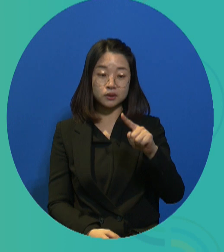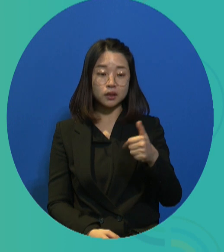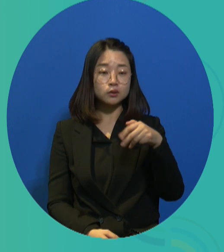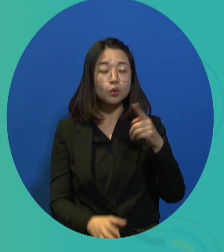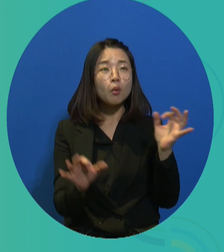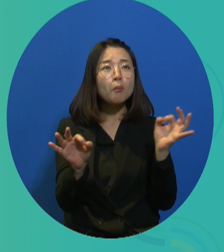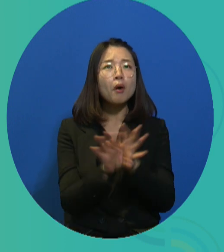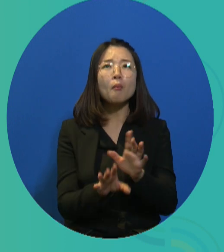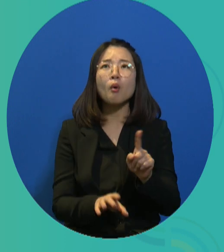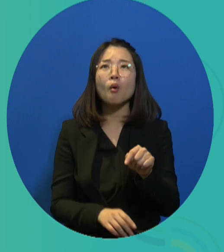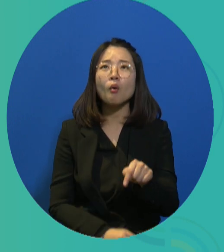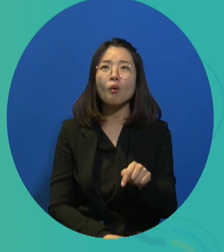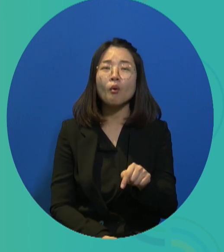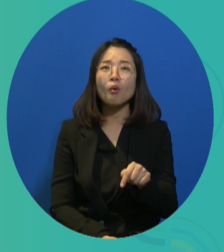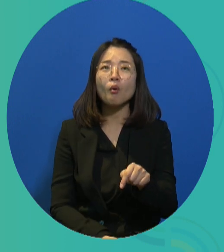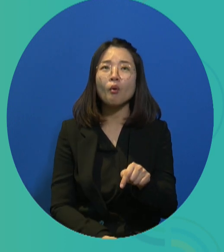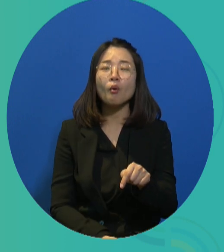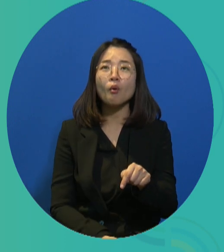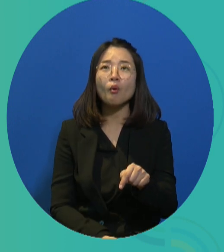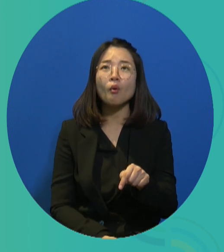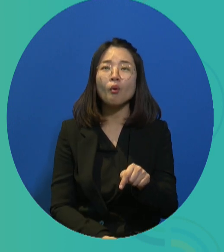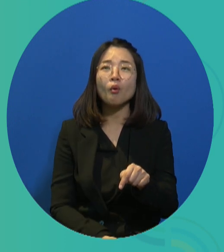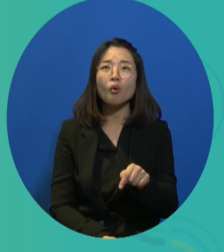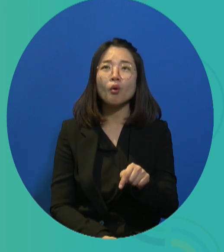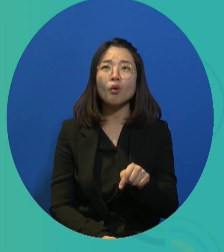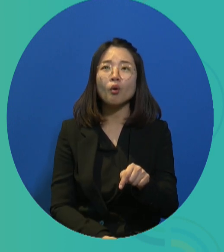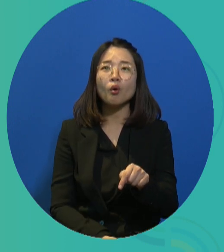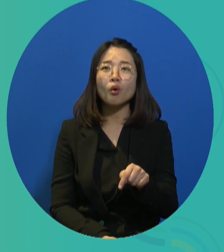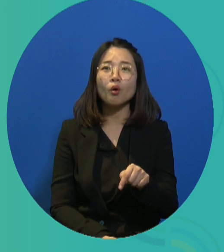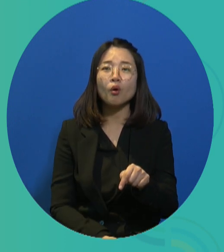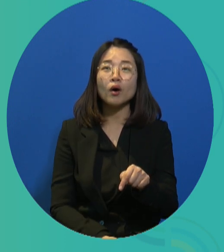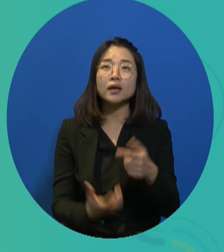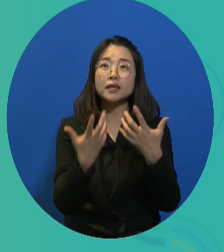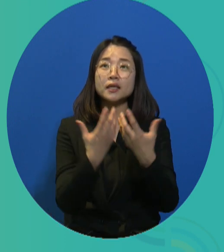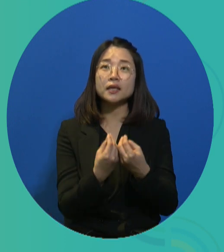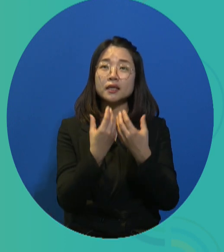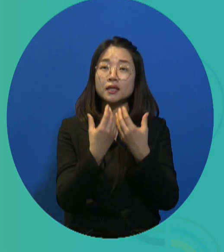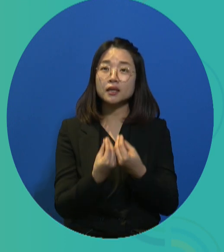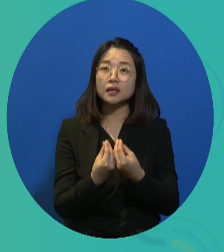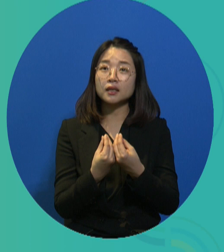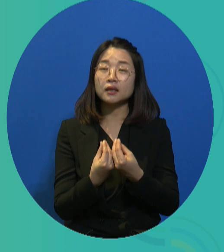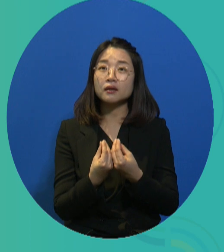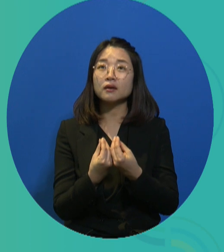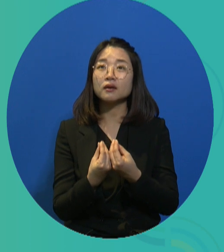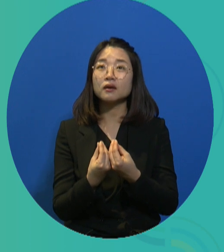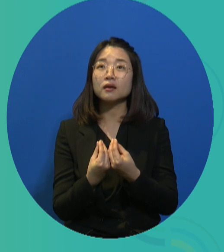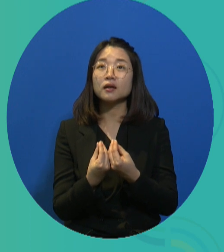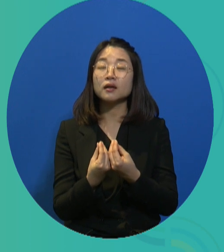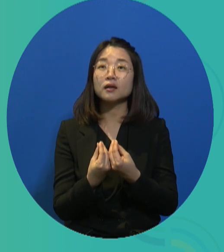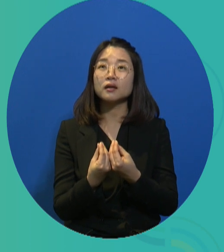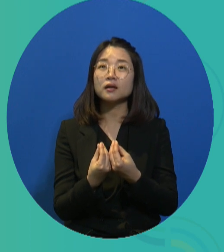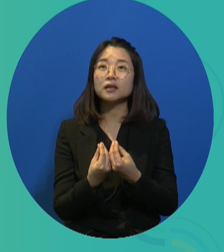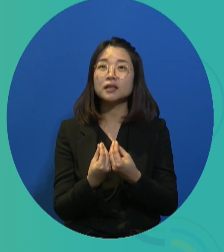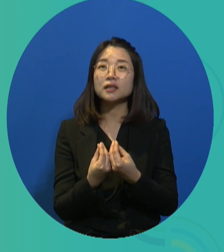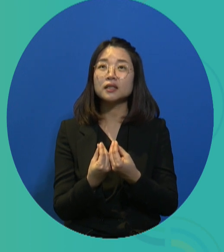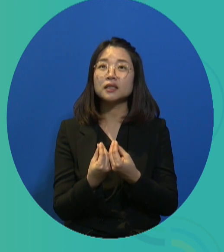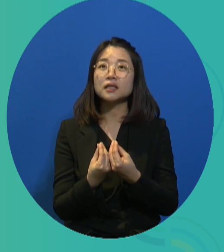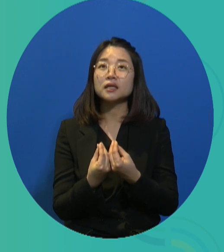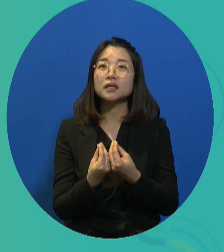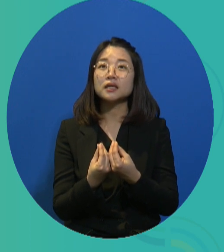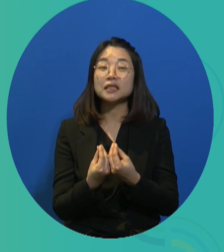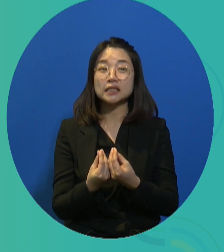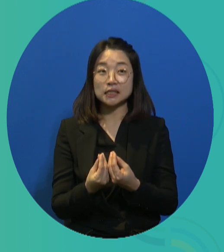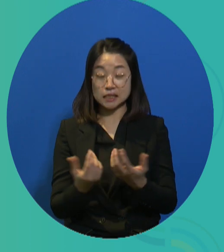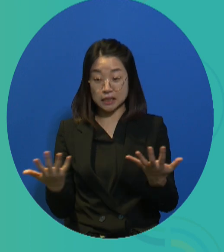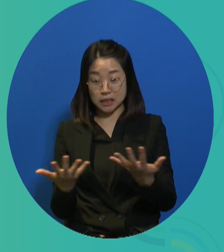for Korea to rid ourselves of fossil fuels. This means that we're going